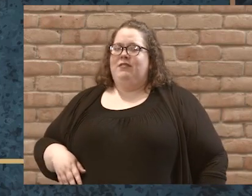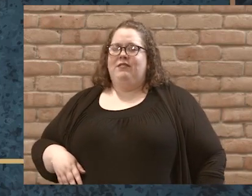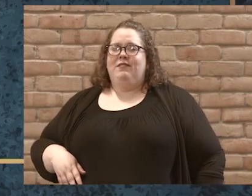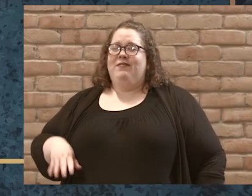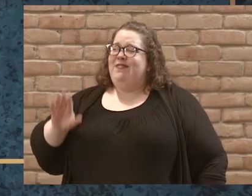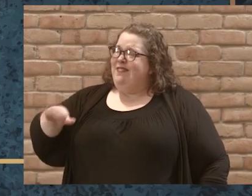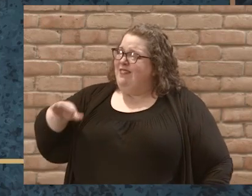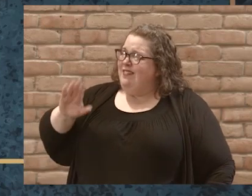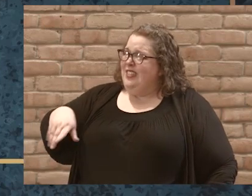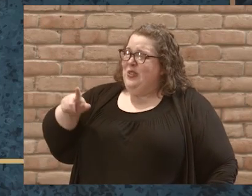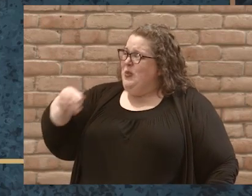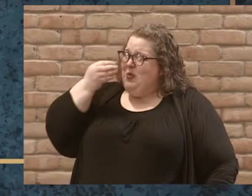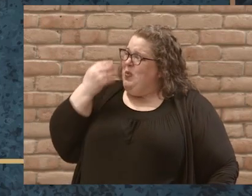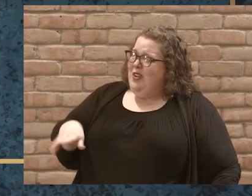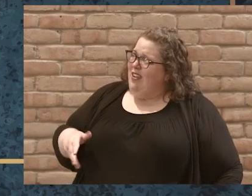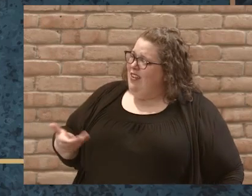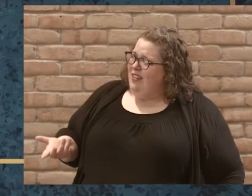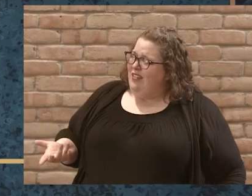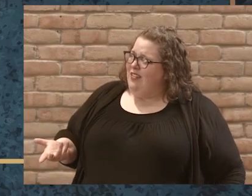don't you care?